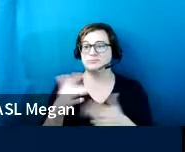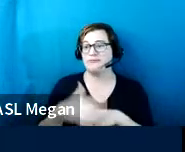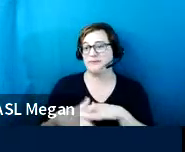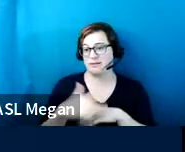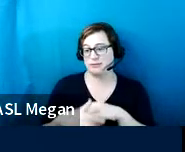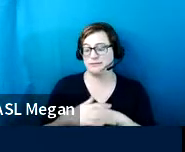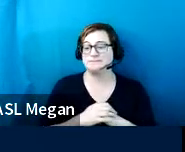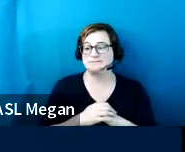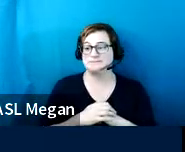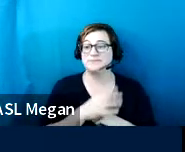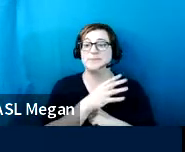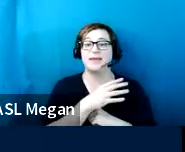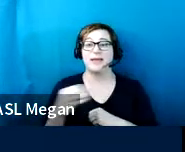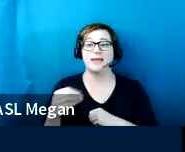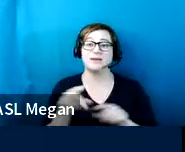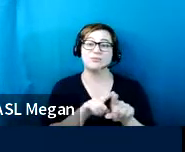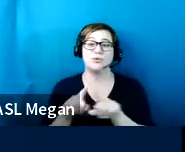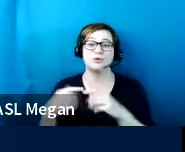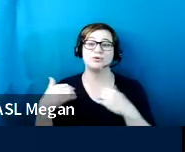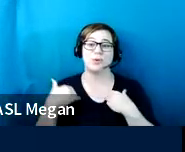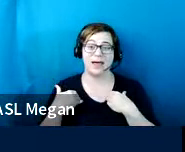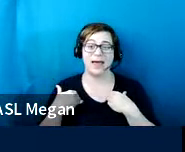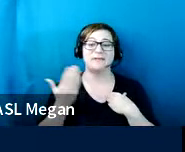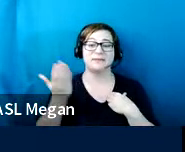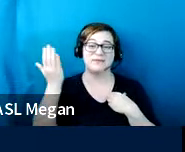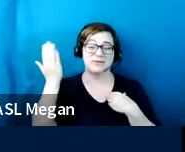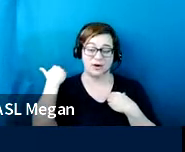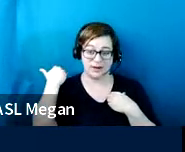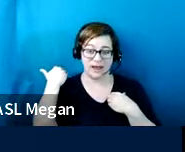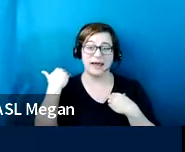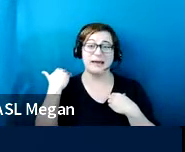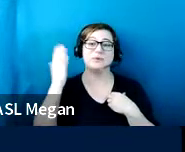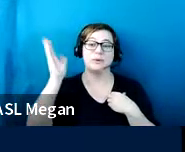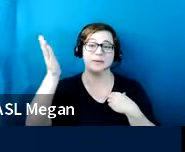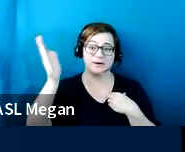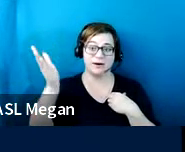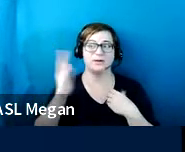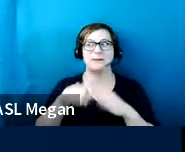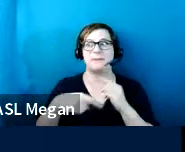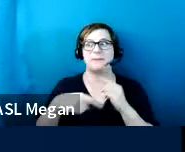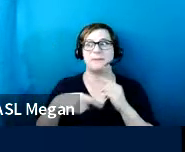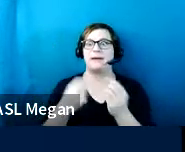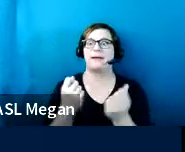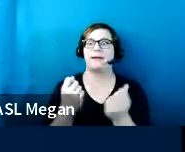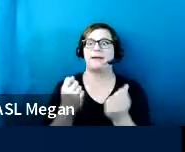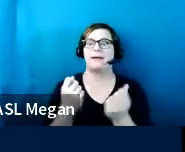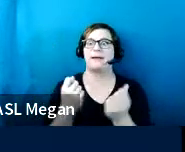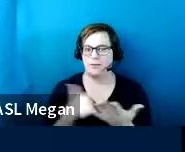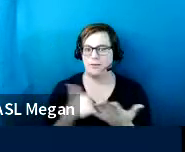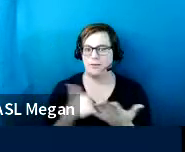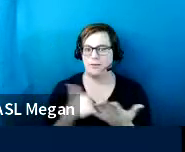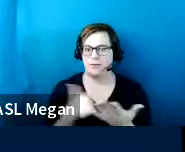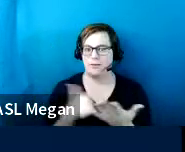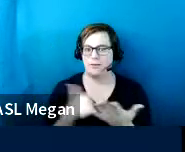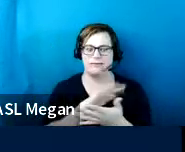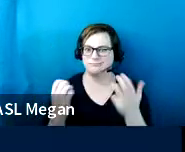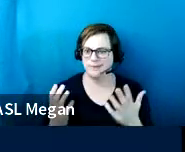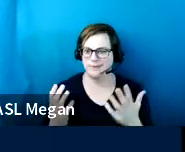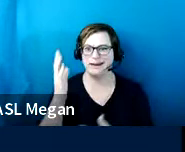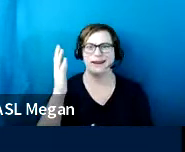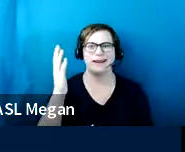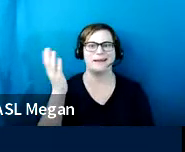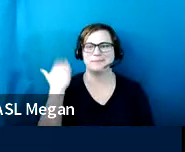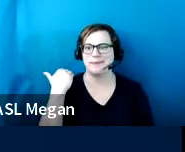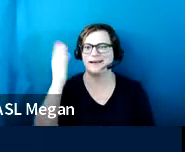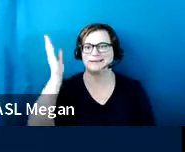and there's archived webinars of everything. We have lots and lots of archives of previous